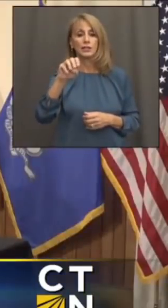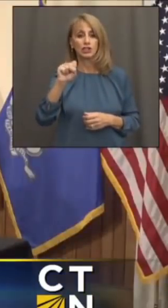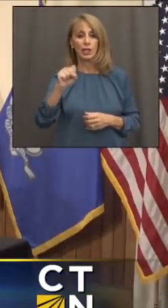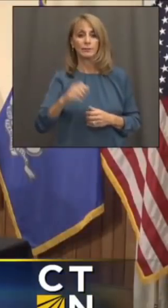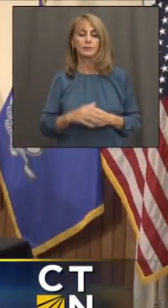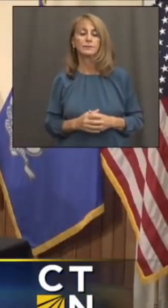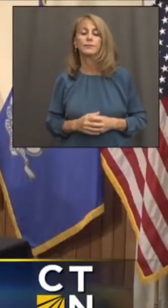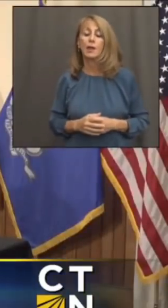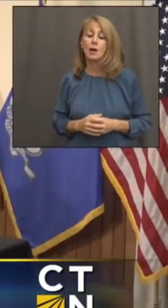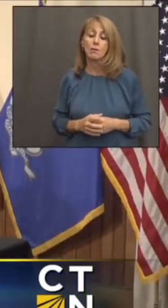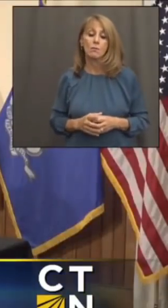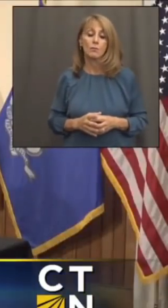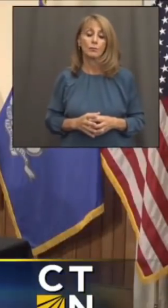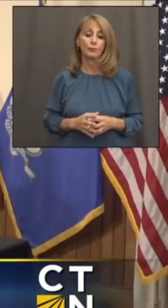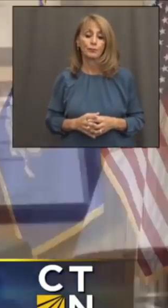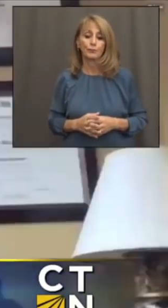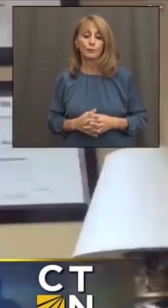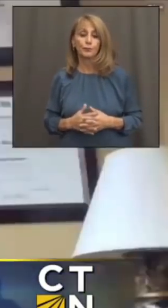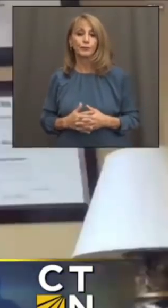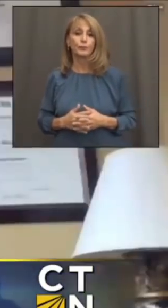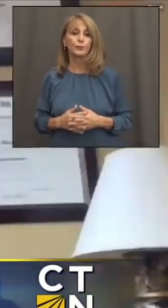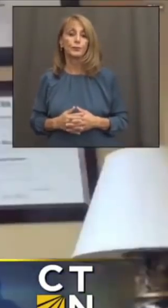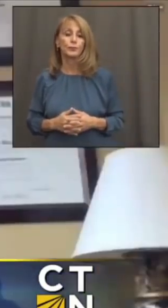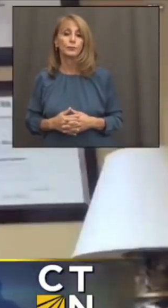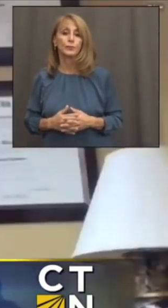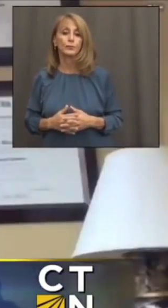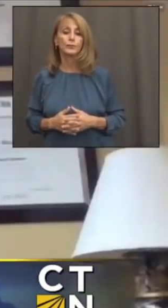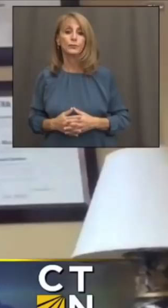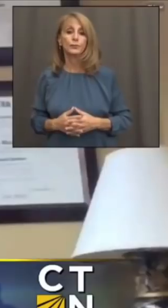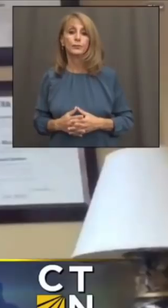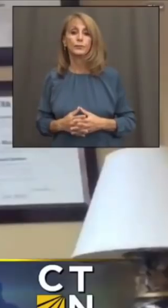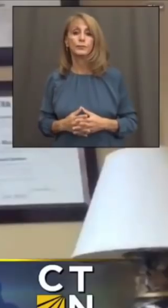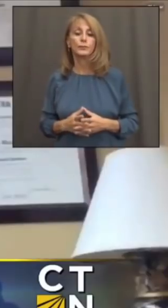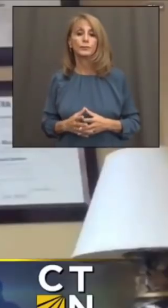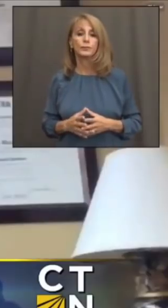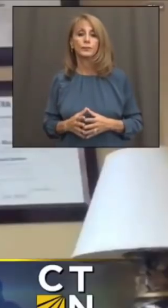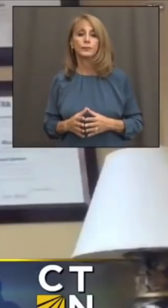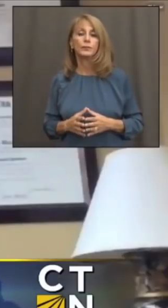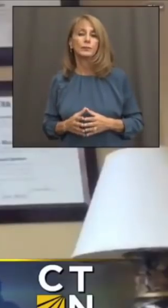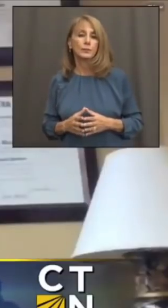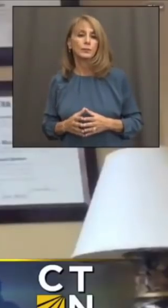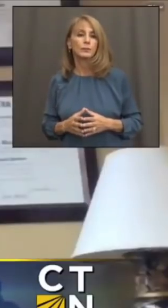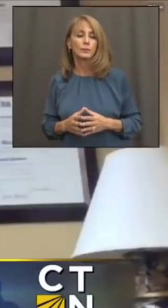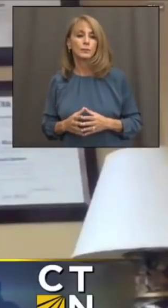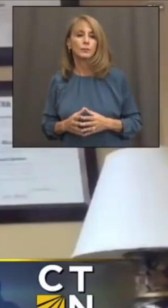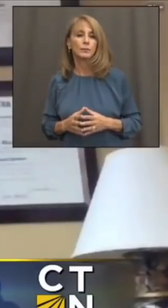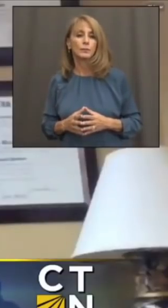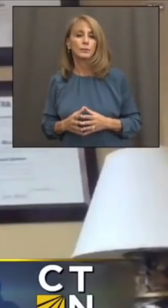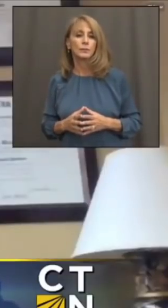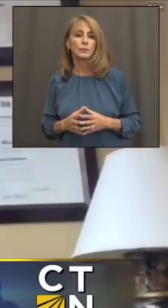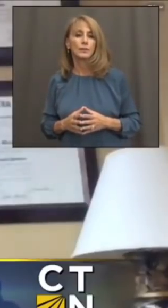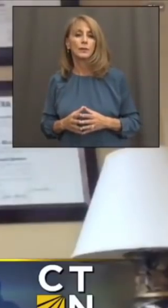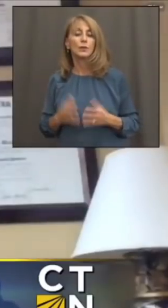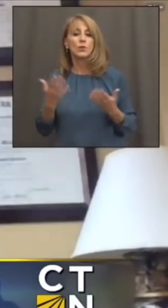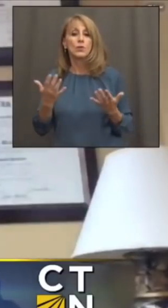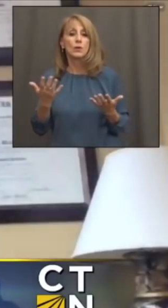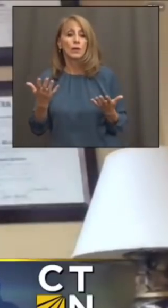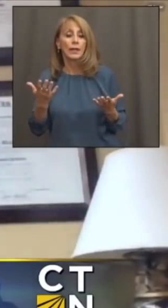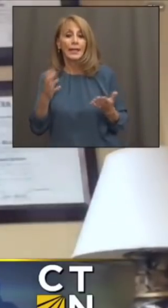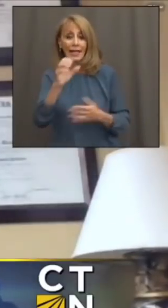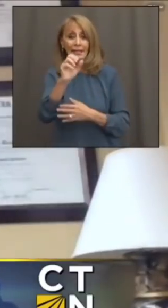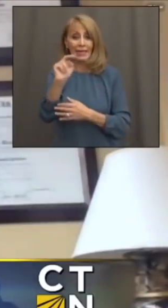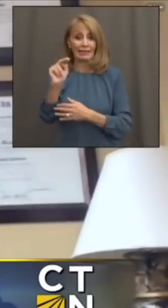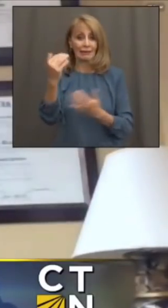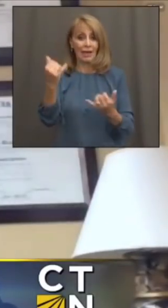Thank you, Governor. We know right now the estimated is about 200,000 Connecticut residents are